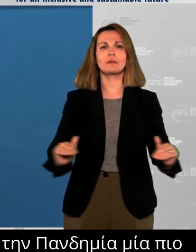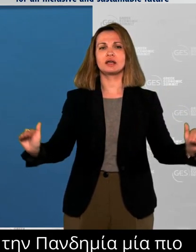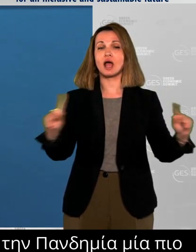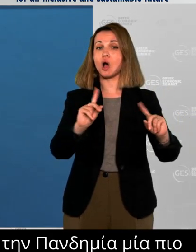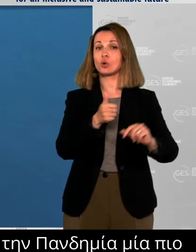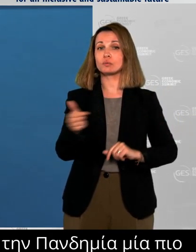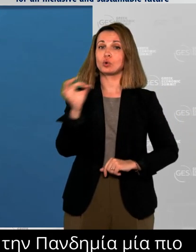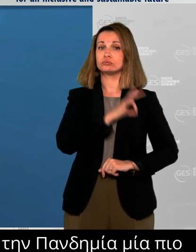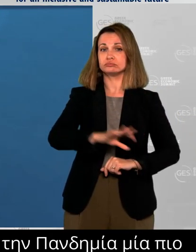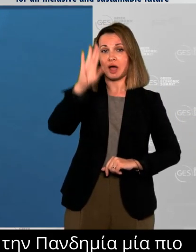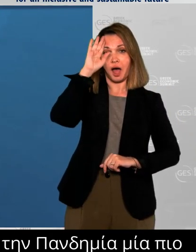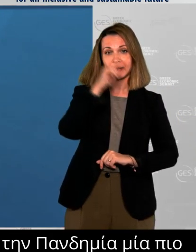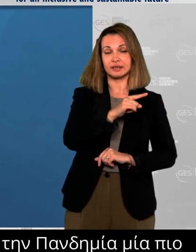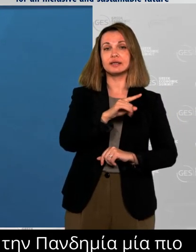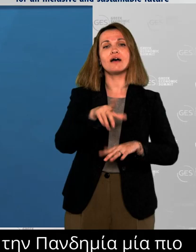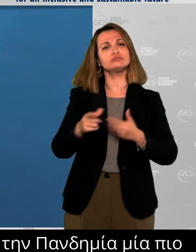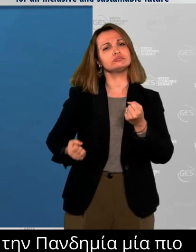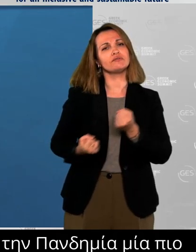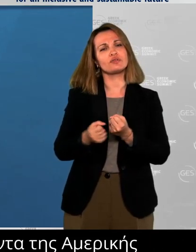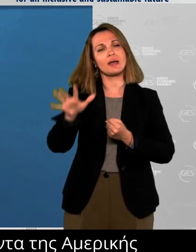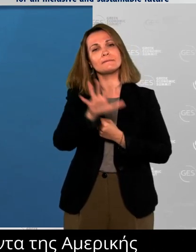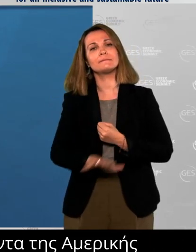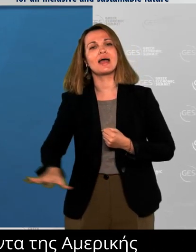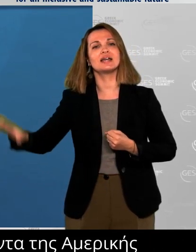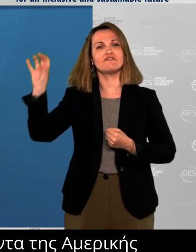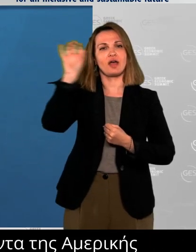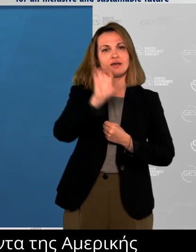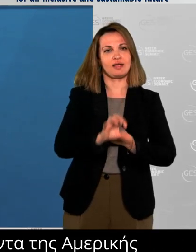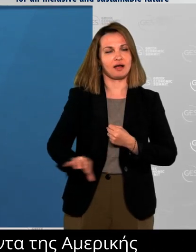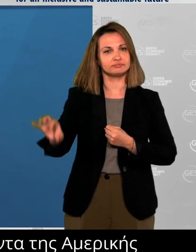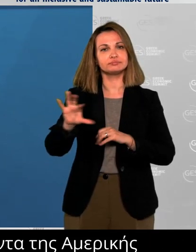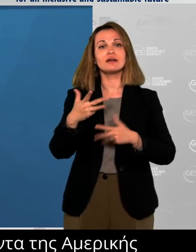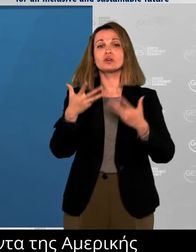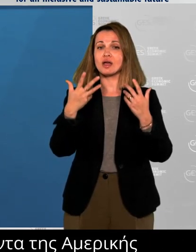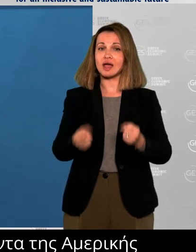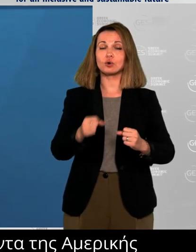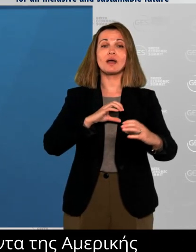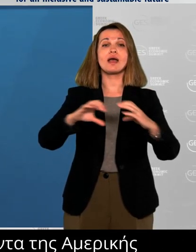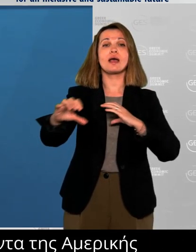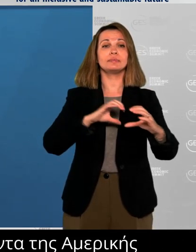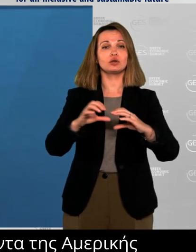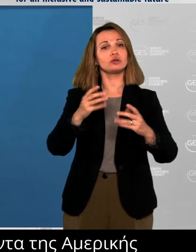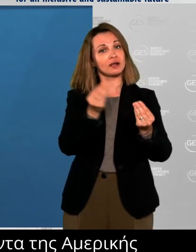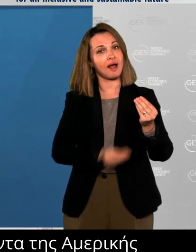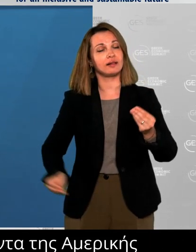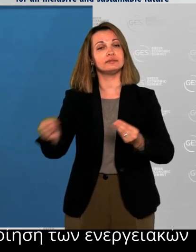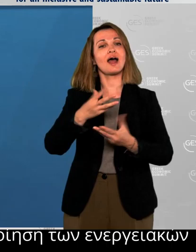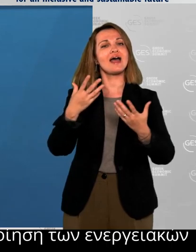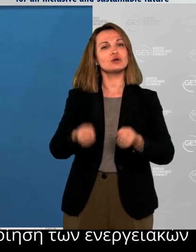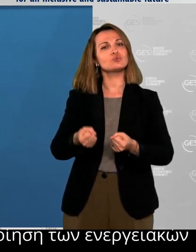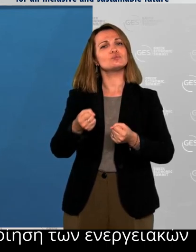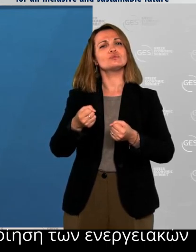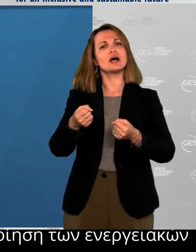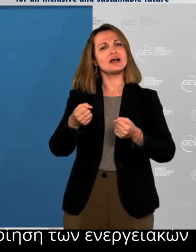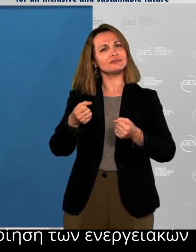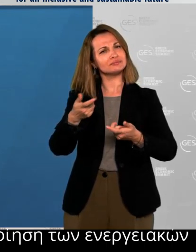diversifying energy sources and routes, or taking advantage of the Balkan market and transforming Greece into a key digital hub for